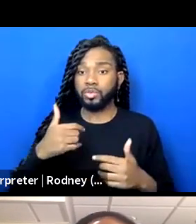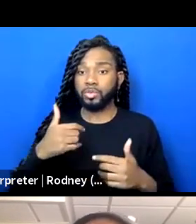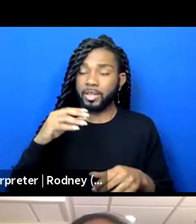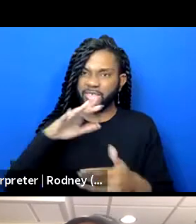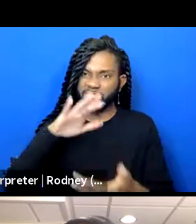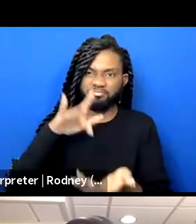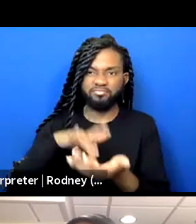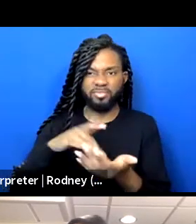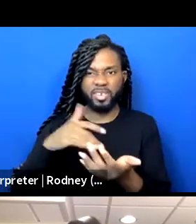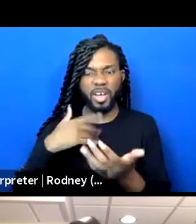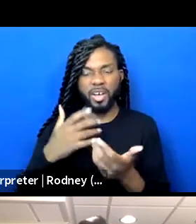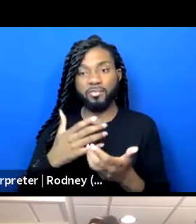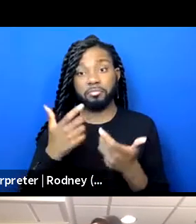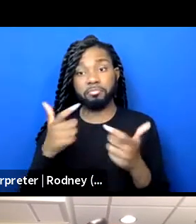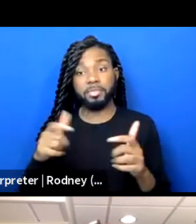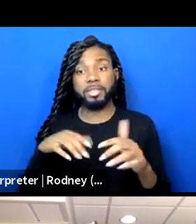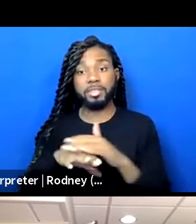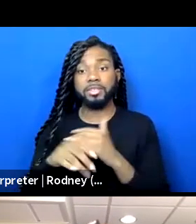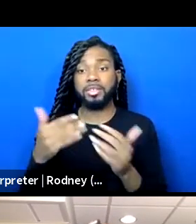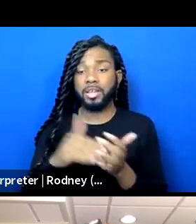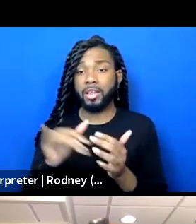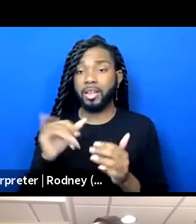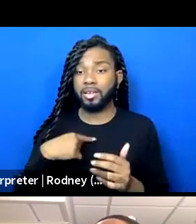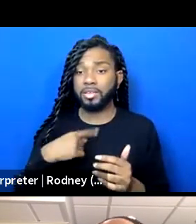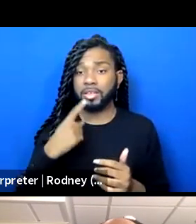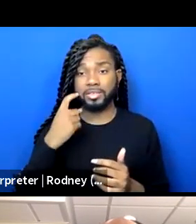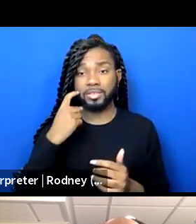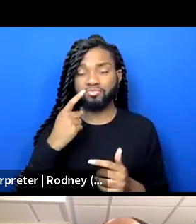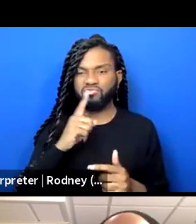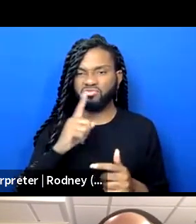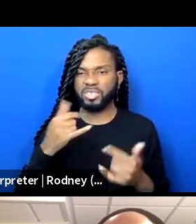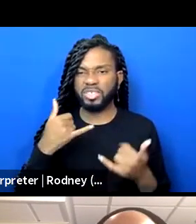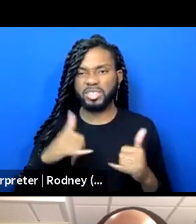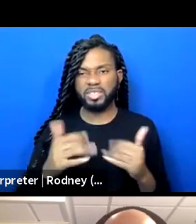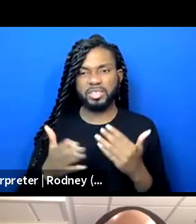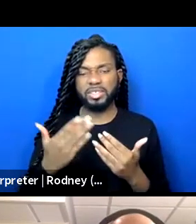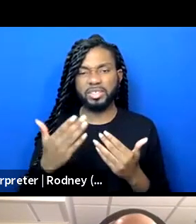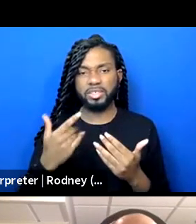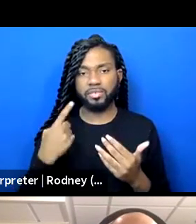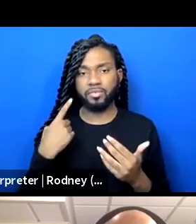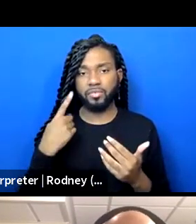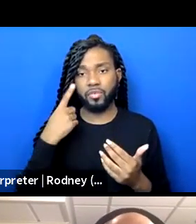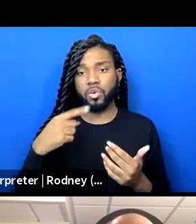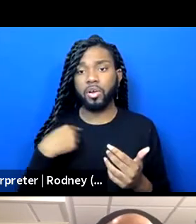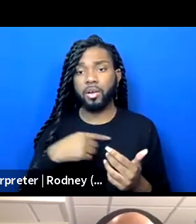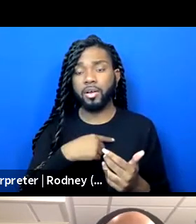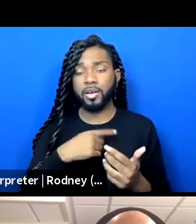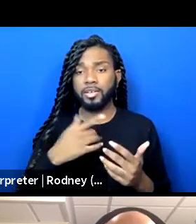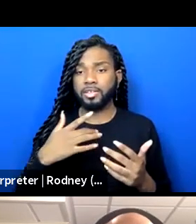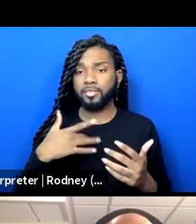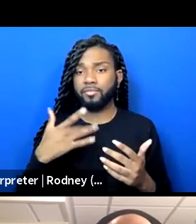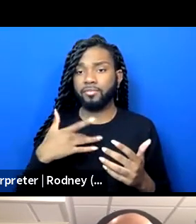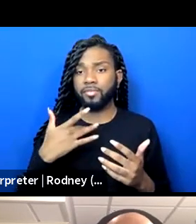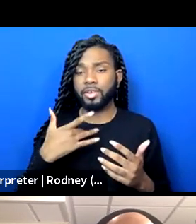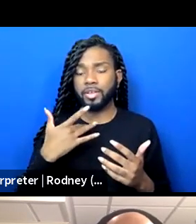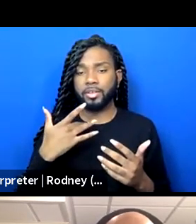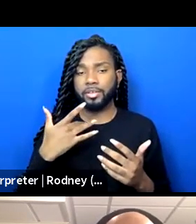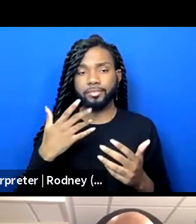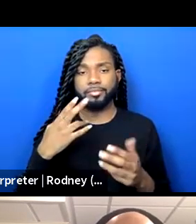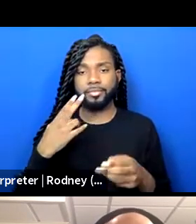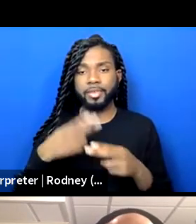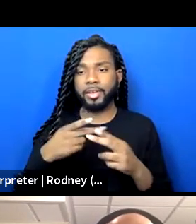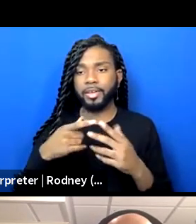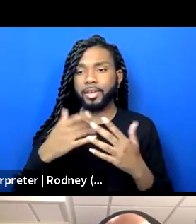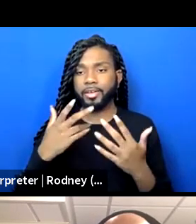accessibility, it, like I said earlier, it's still very easy to be in what's called flyover country, a place of